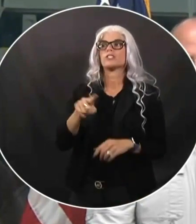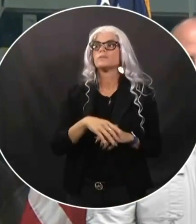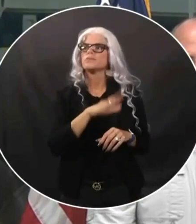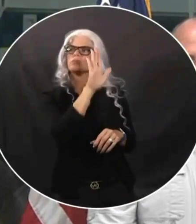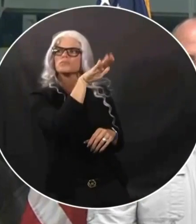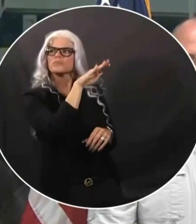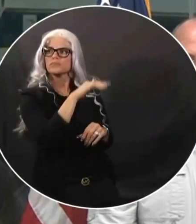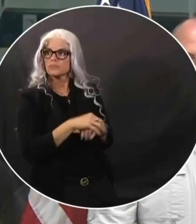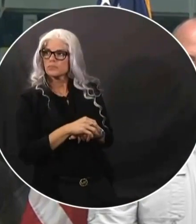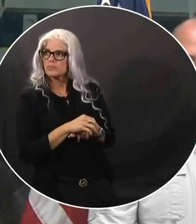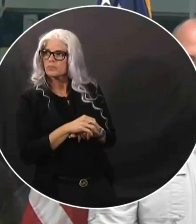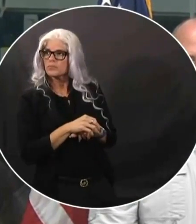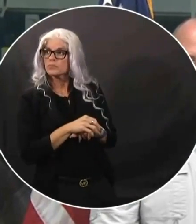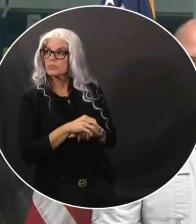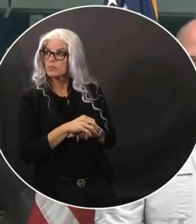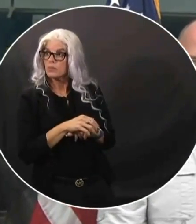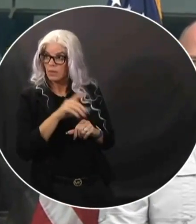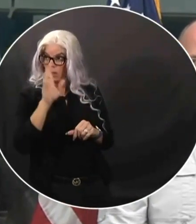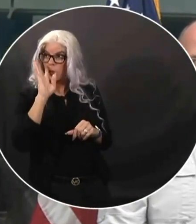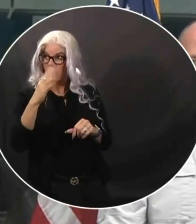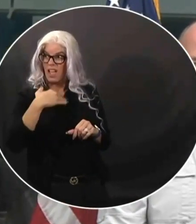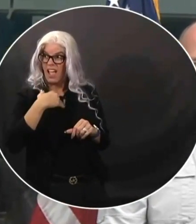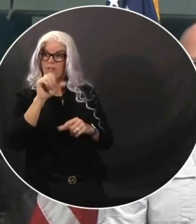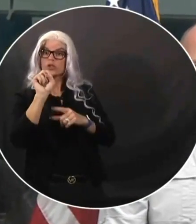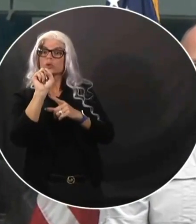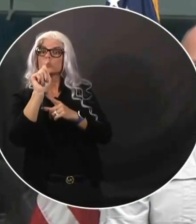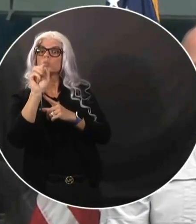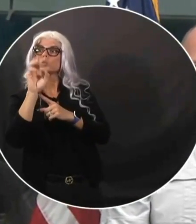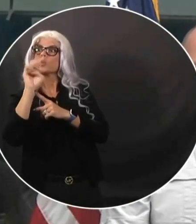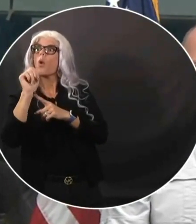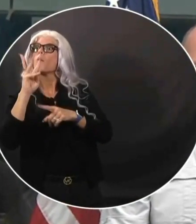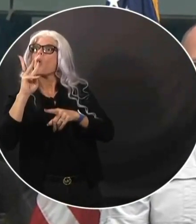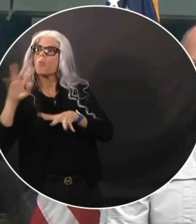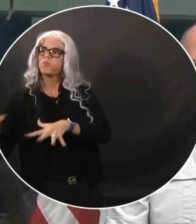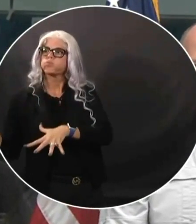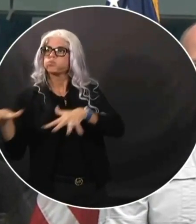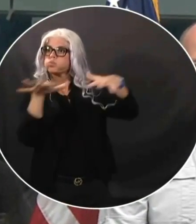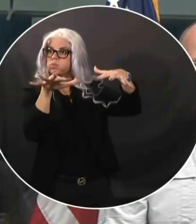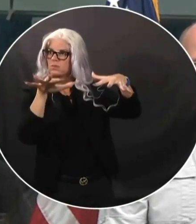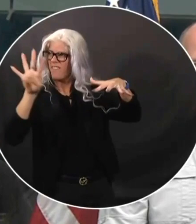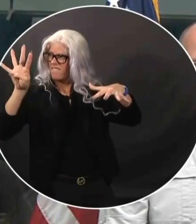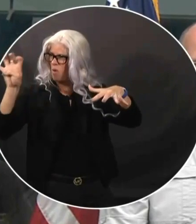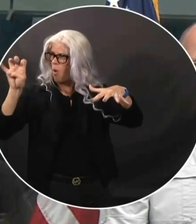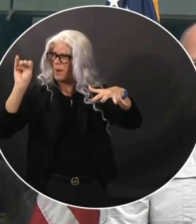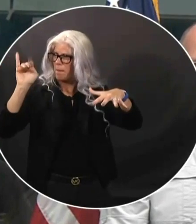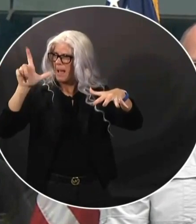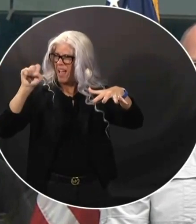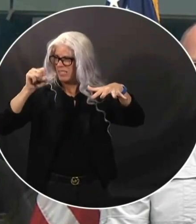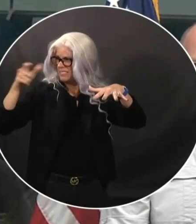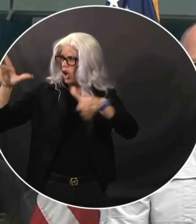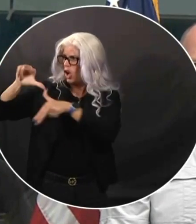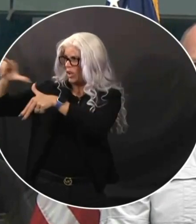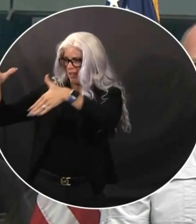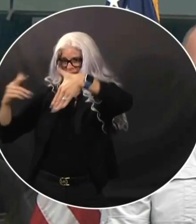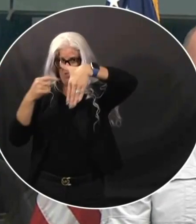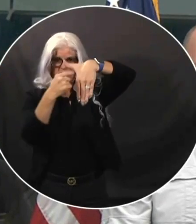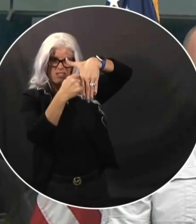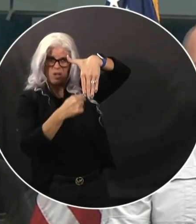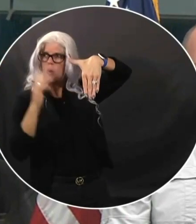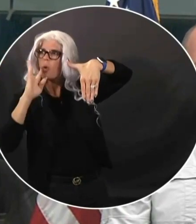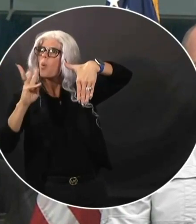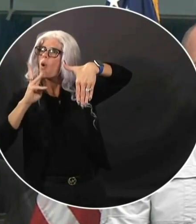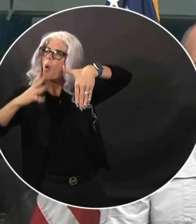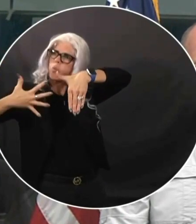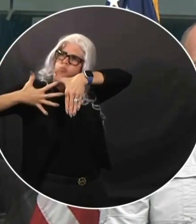400 miles wide and was able to almost hit both sides of the both coasts at the same time? Are we this sounds like it might actually be bigger? Are we going to